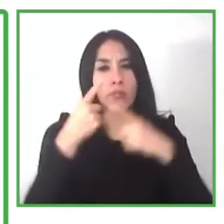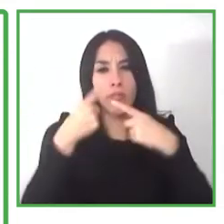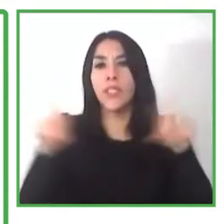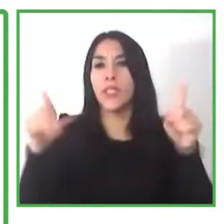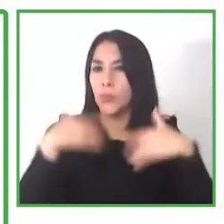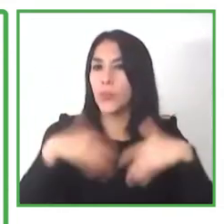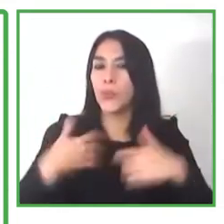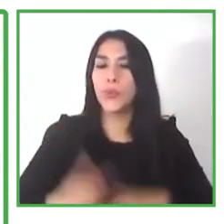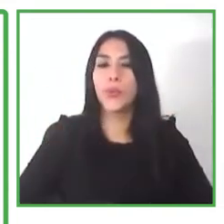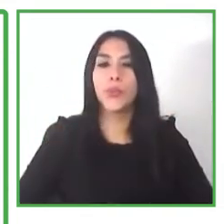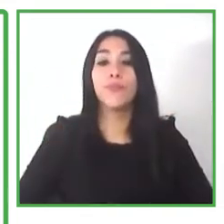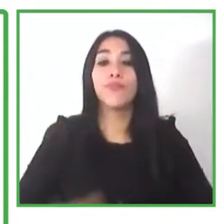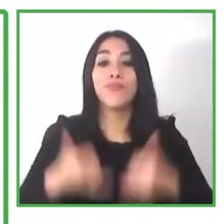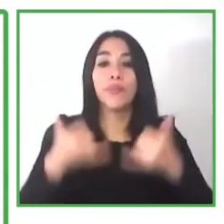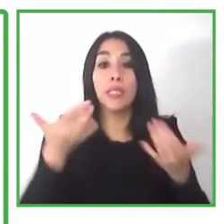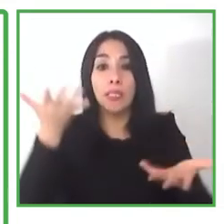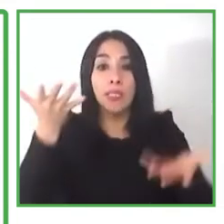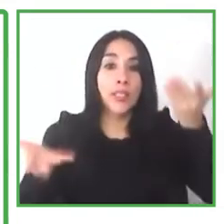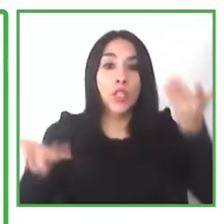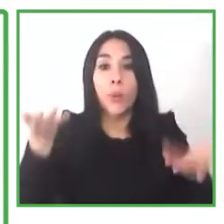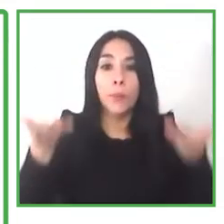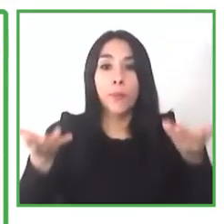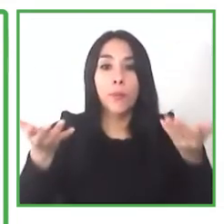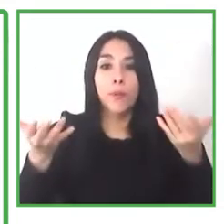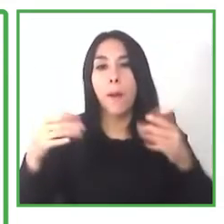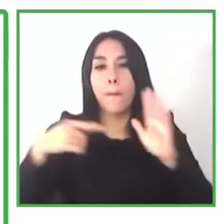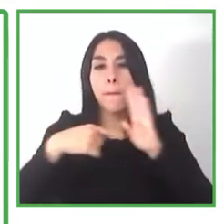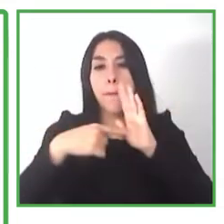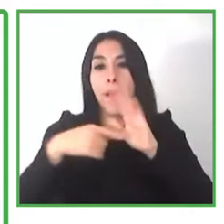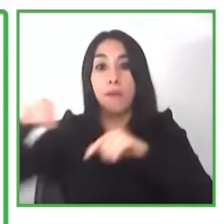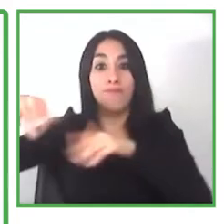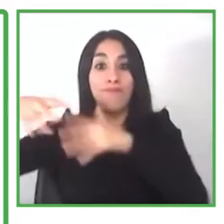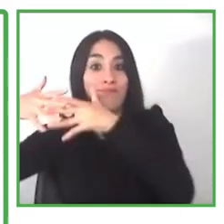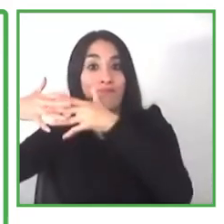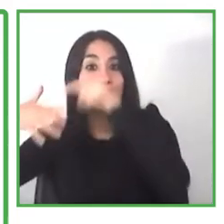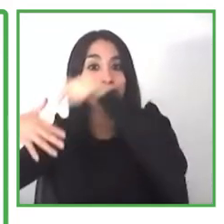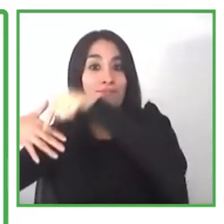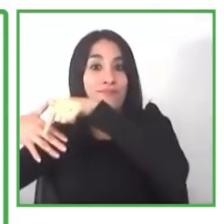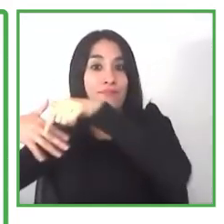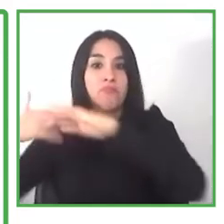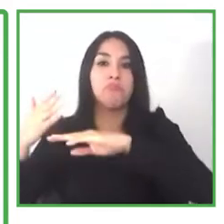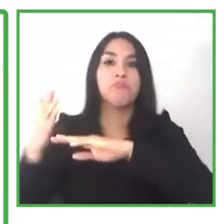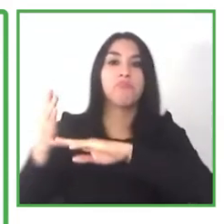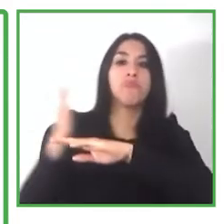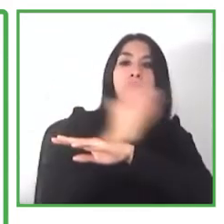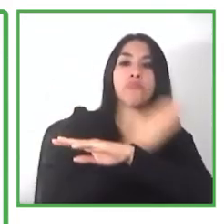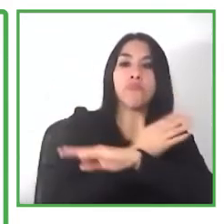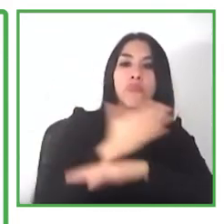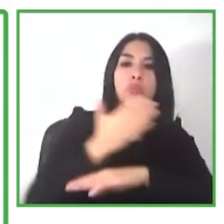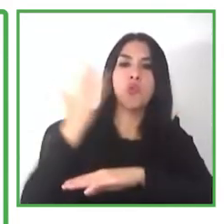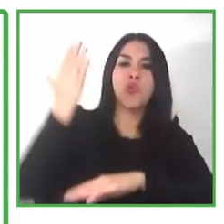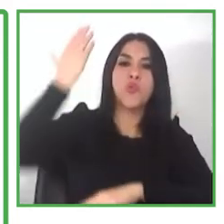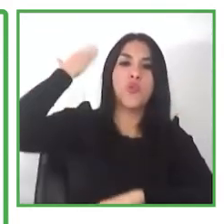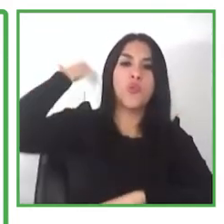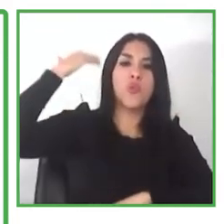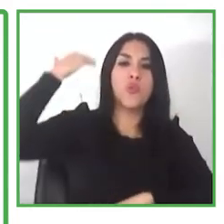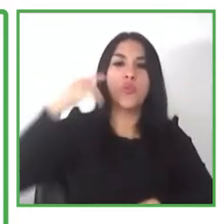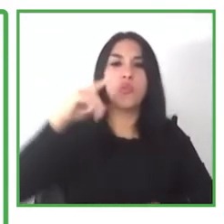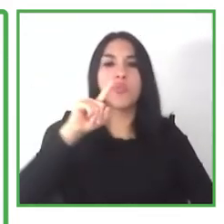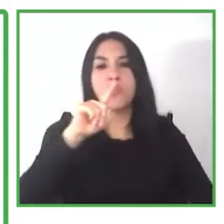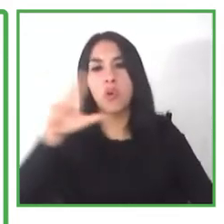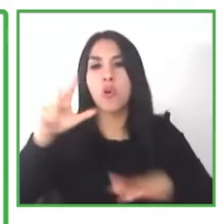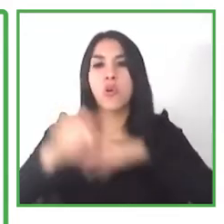so for by that time 18 years ago it was only talk about create further education